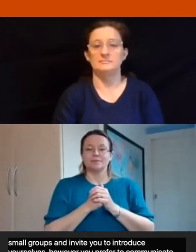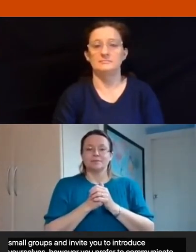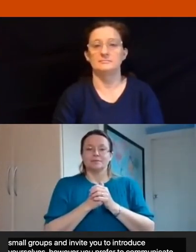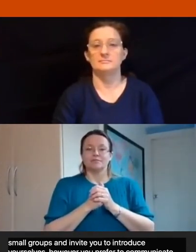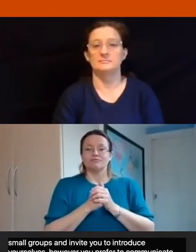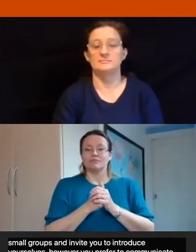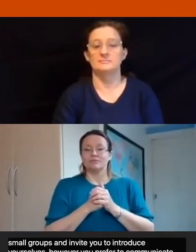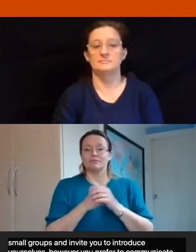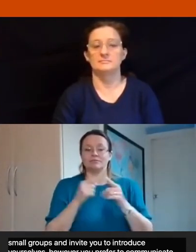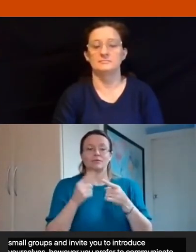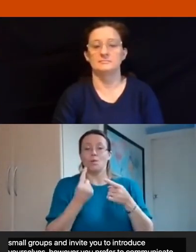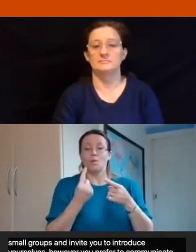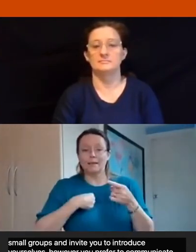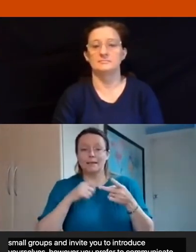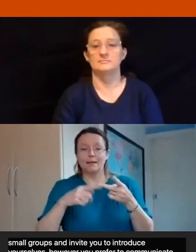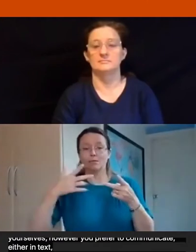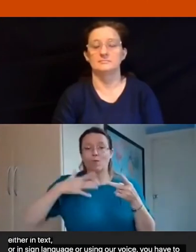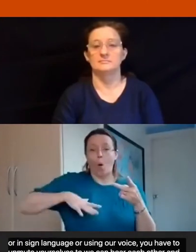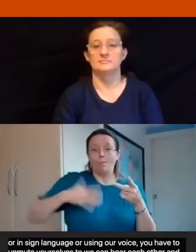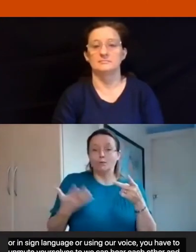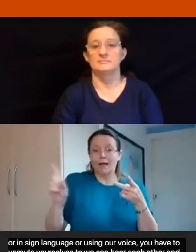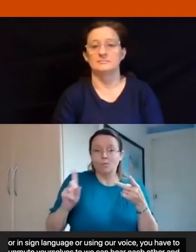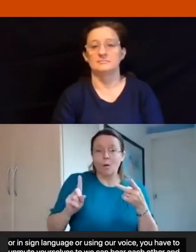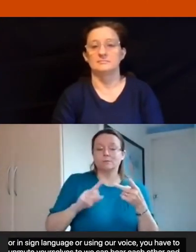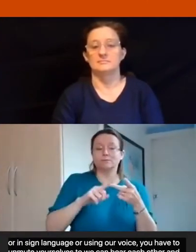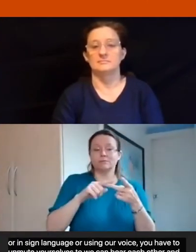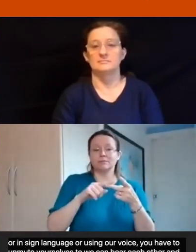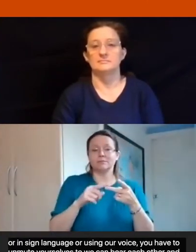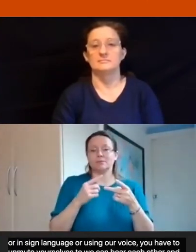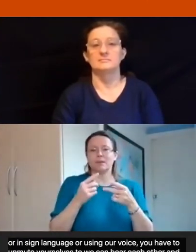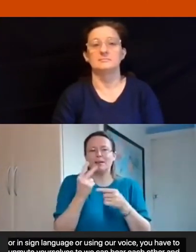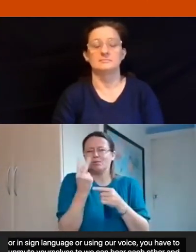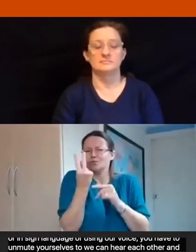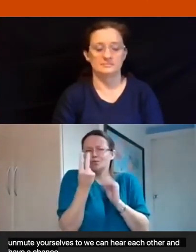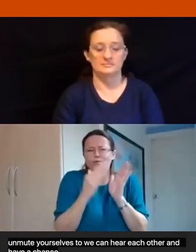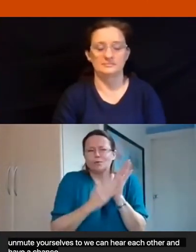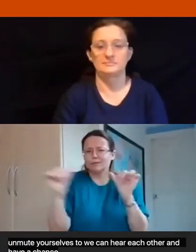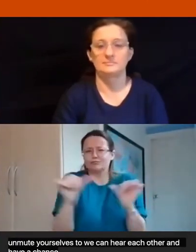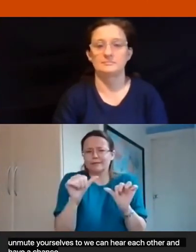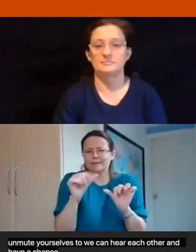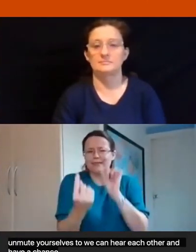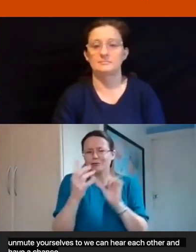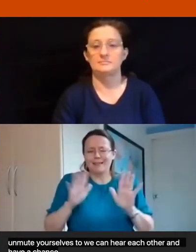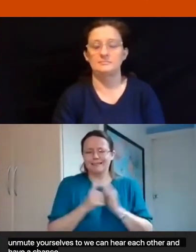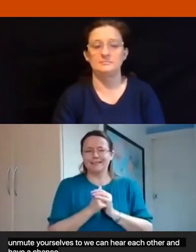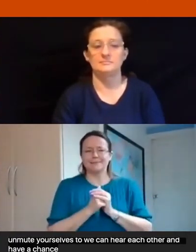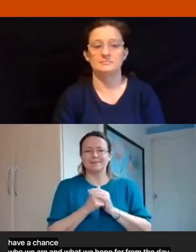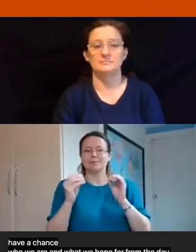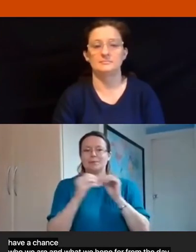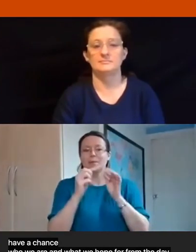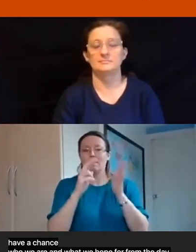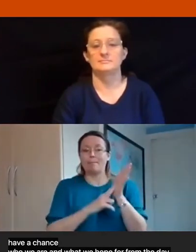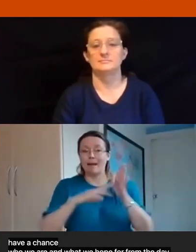to say who we are and what we hope for from the day just two minutes each probably in those times so ben when we're